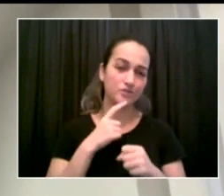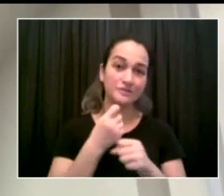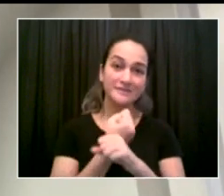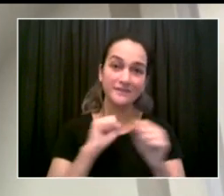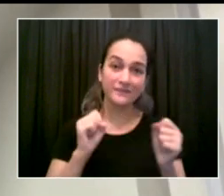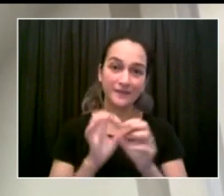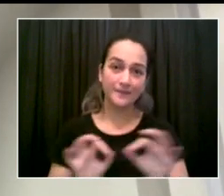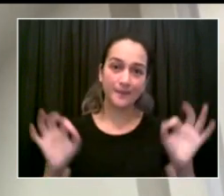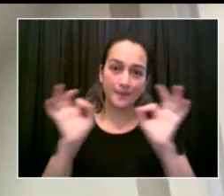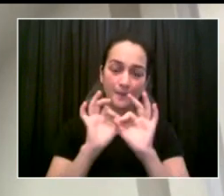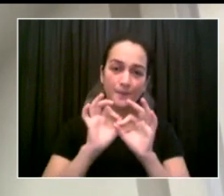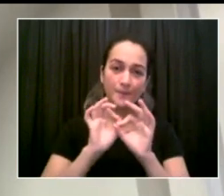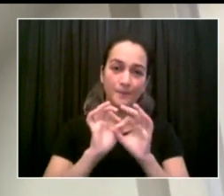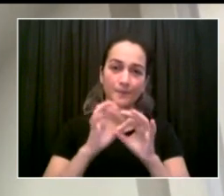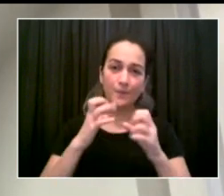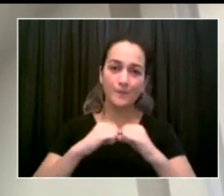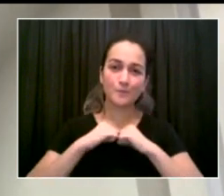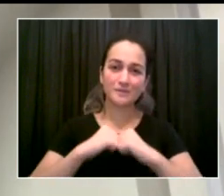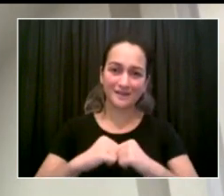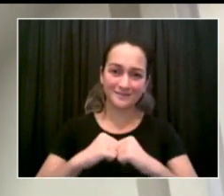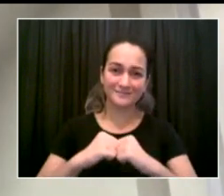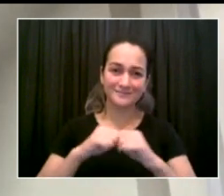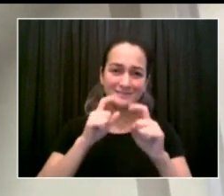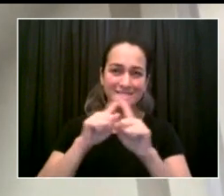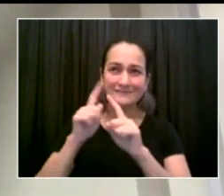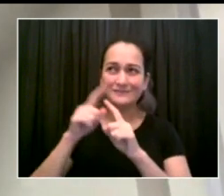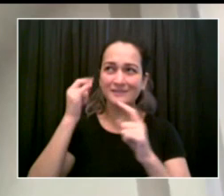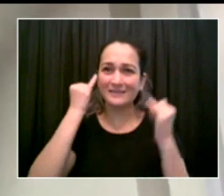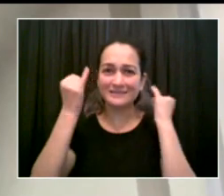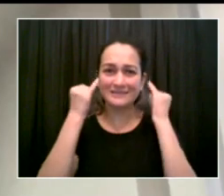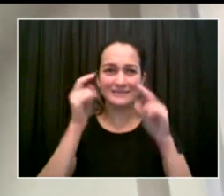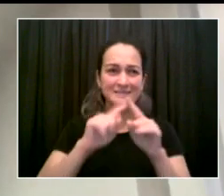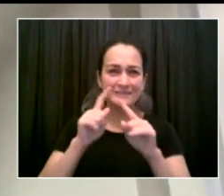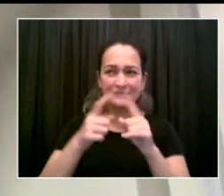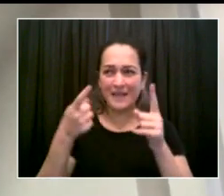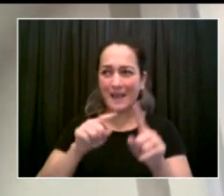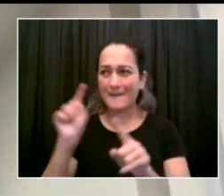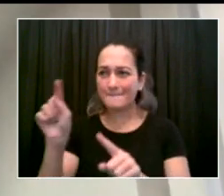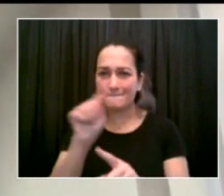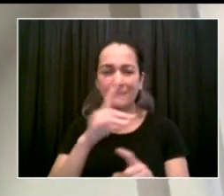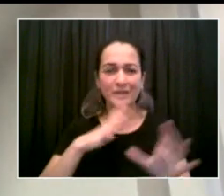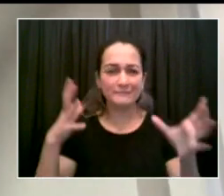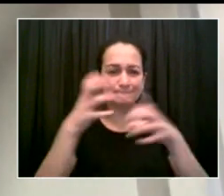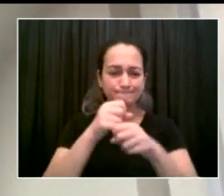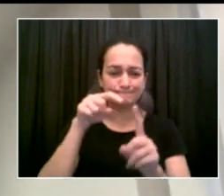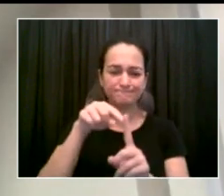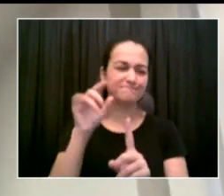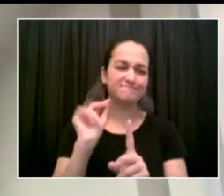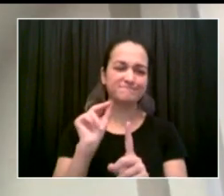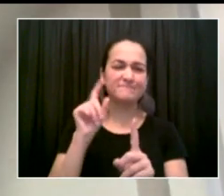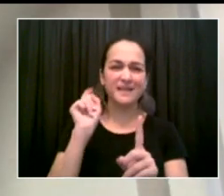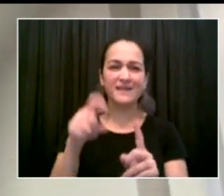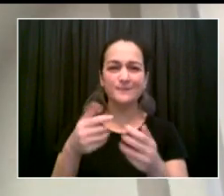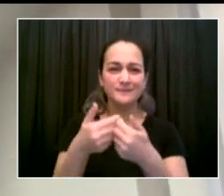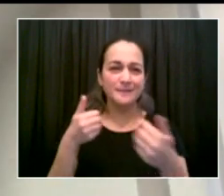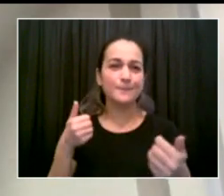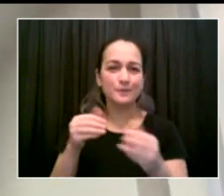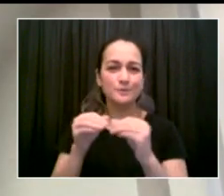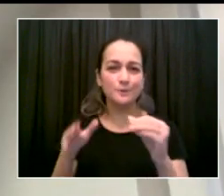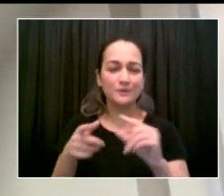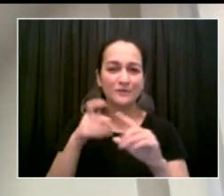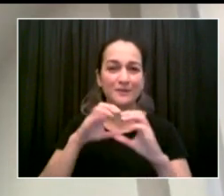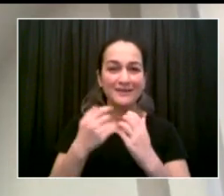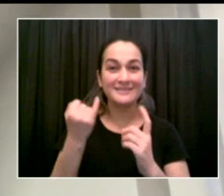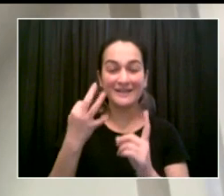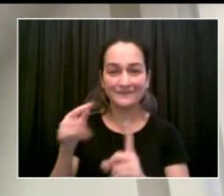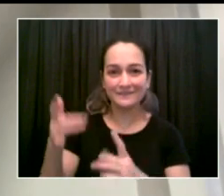as it's been since the beginning of the pandemic. So that is really the reason, and really fundamentally one of the big issues that concerned us, to be very